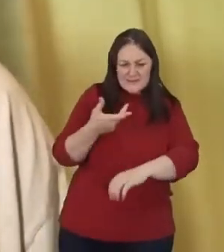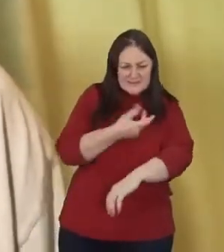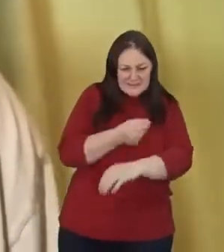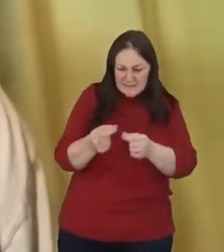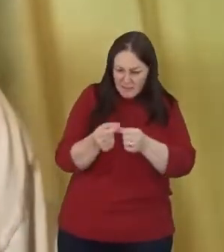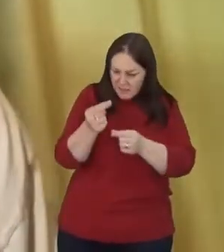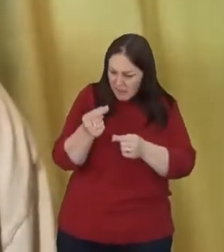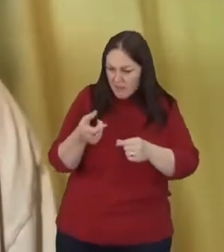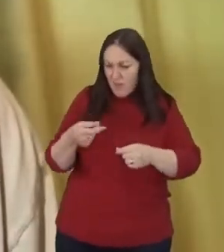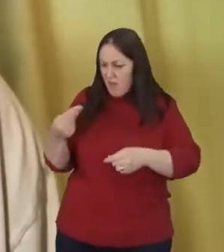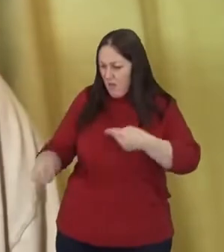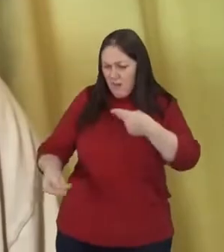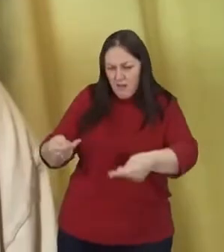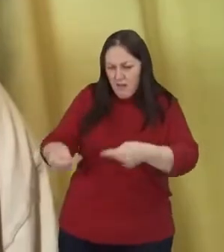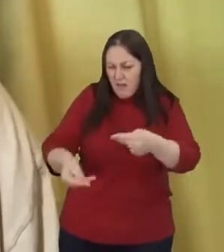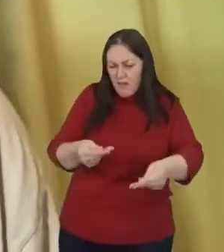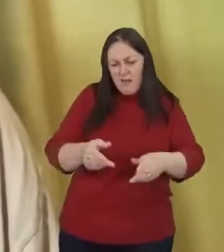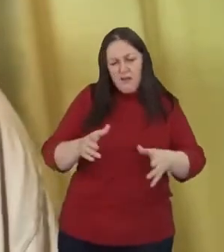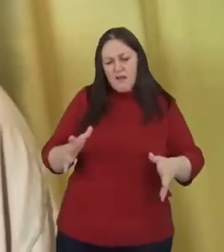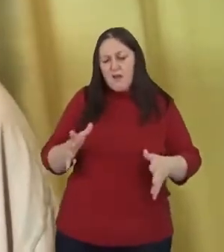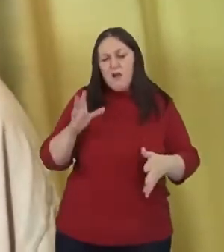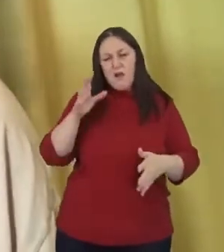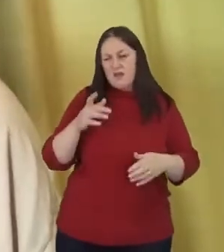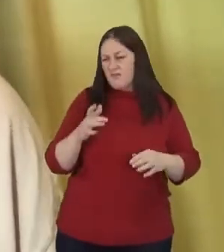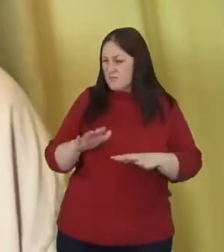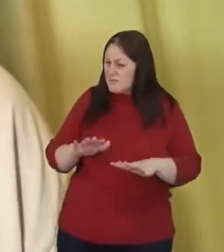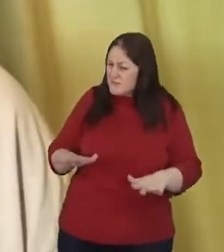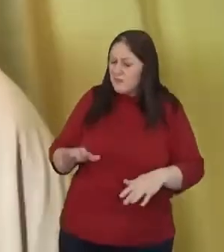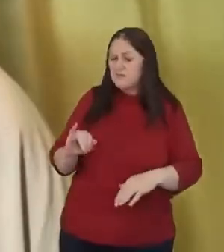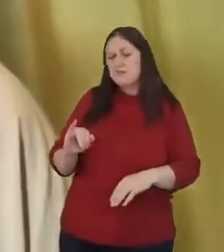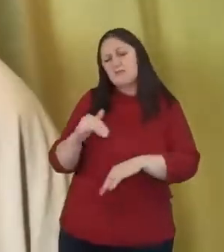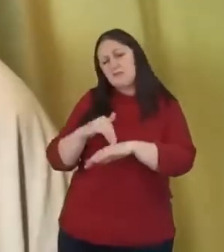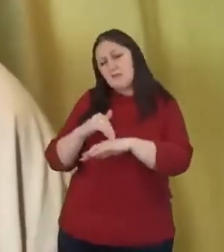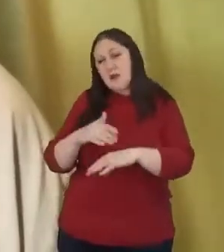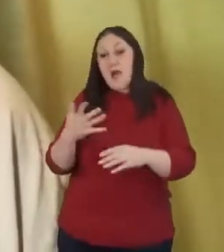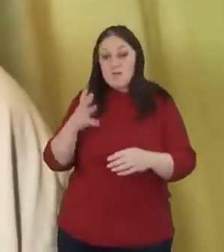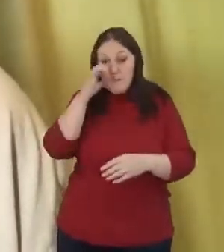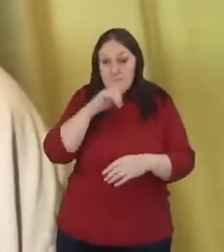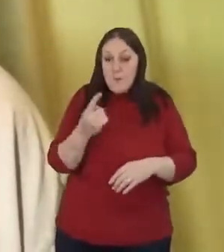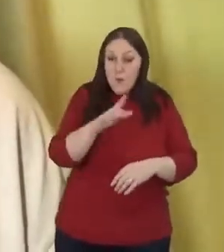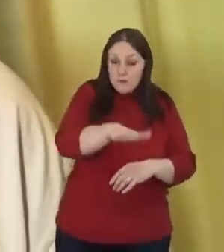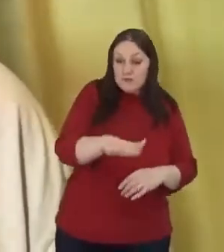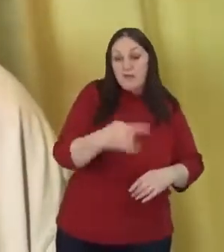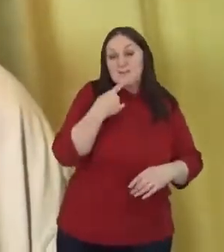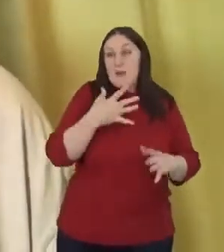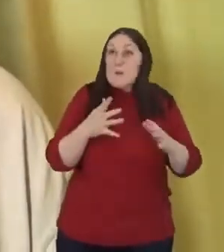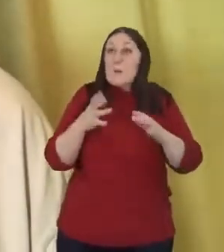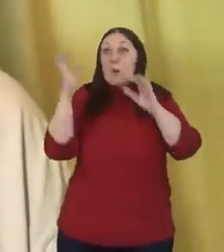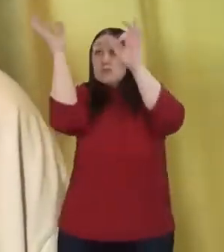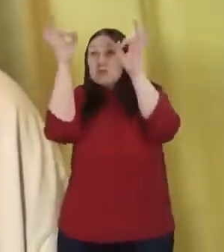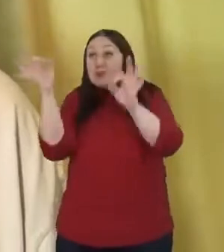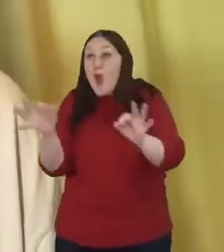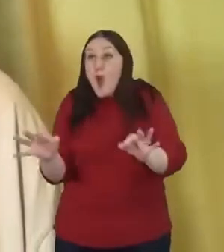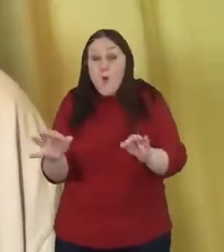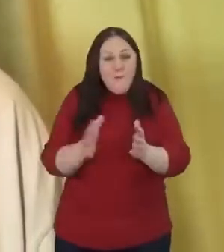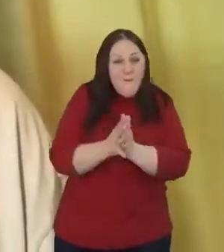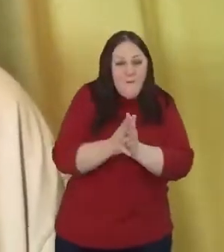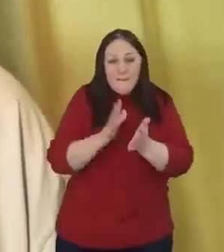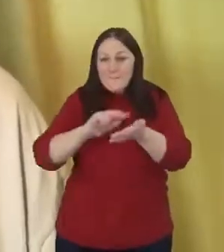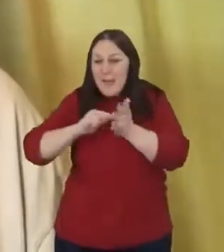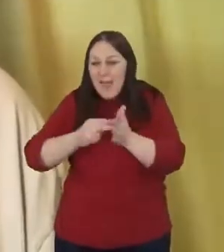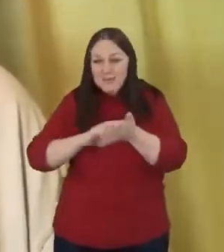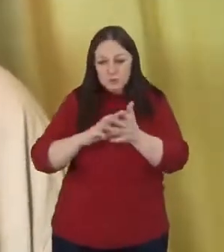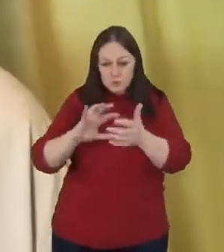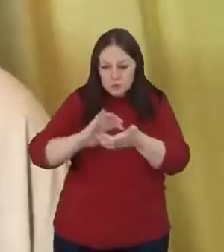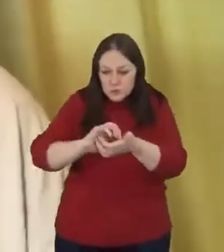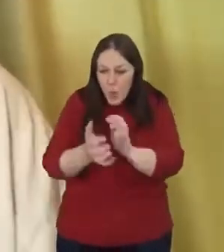really there was a breaking point where I remember one of the kids was talking about, they were going to have a snowball fight in winter. And yet they were scared that as they